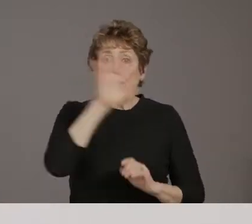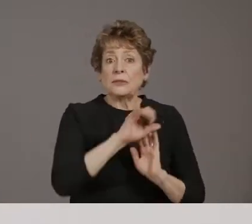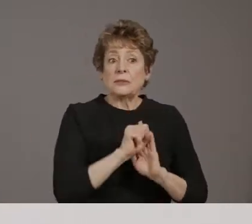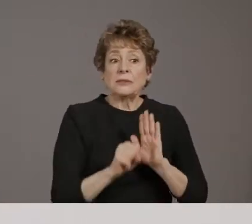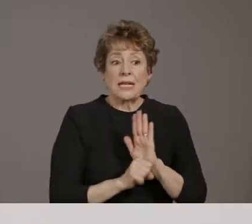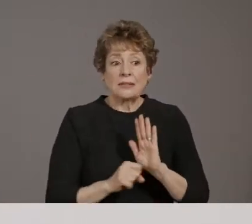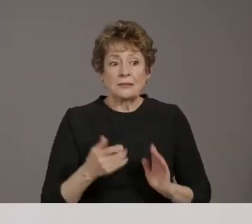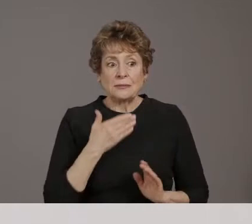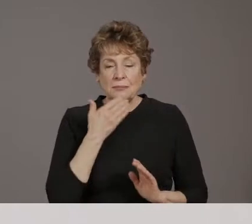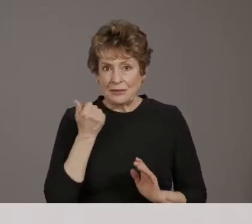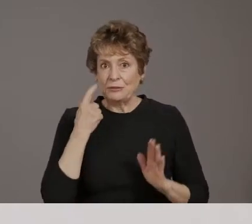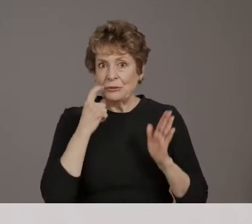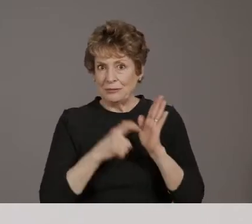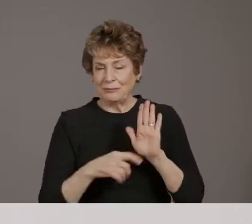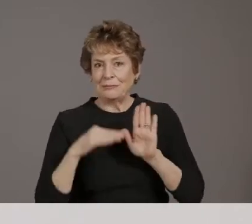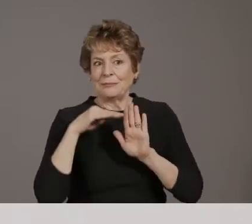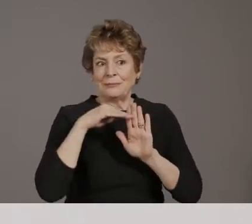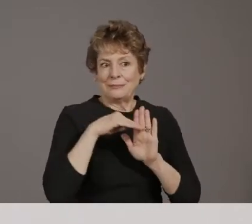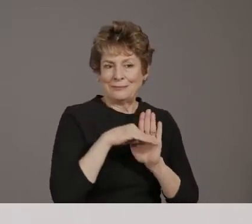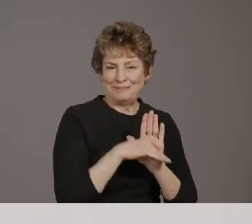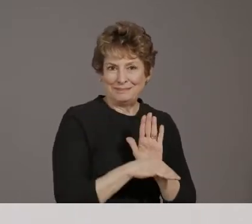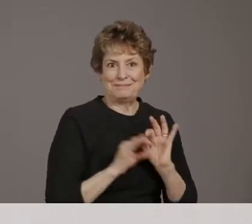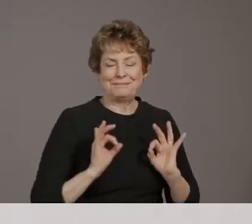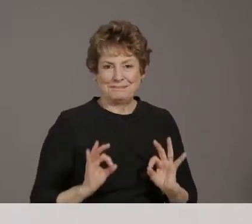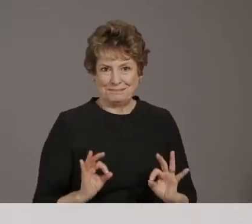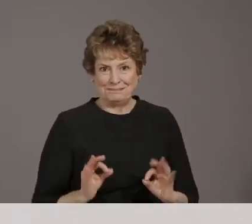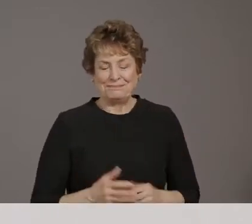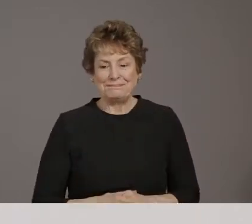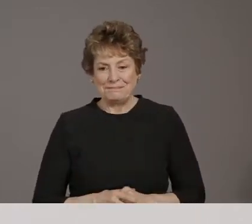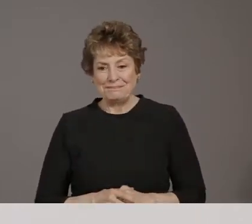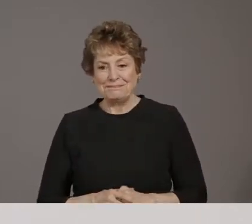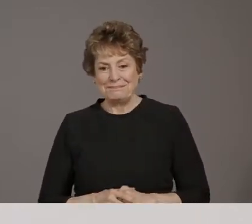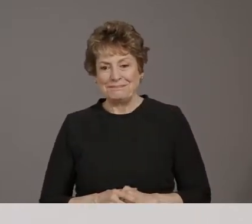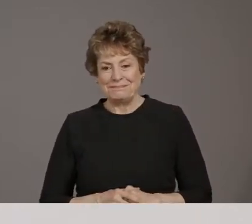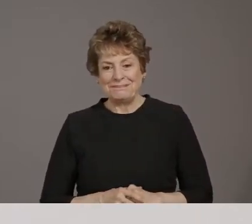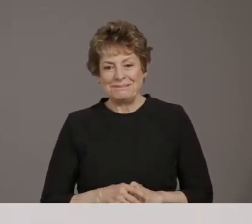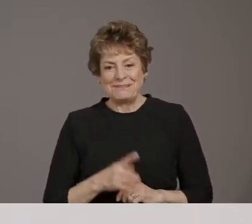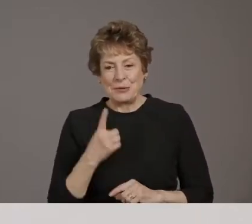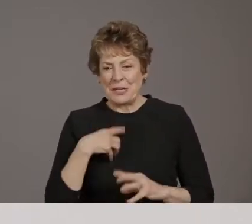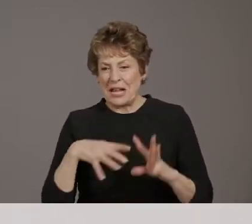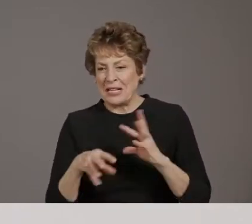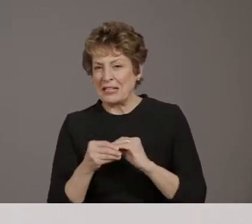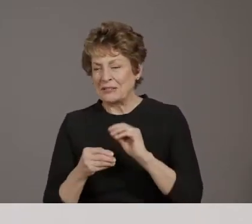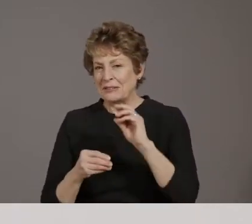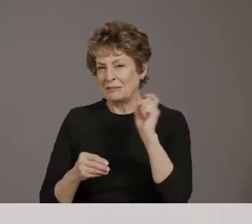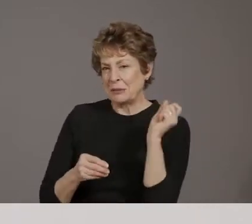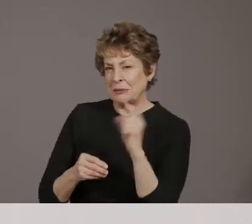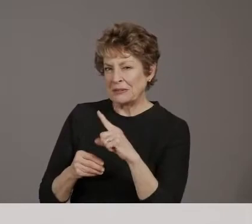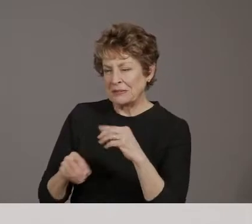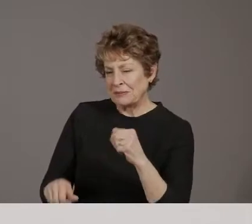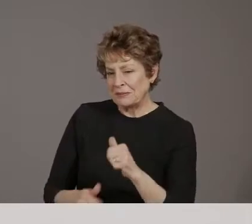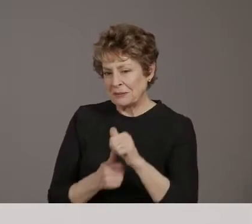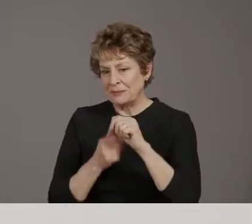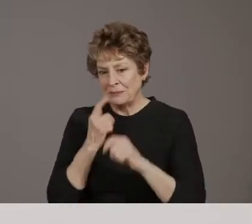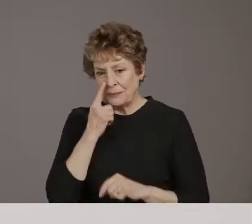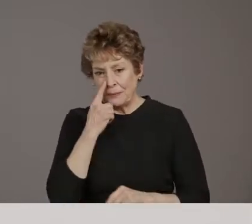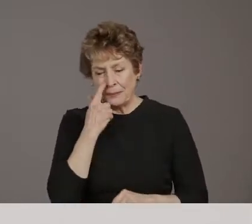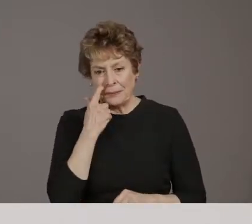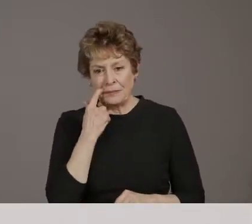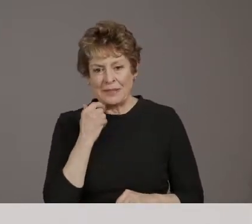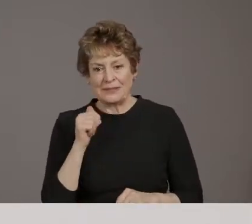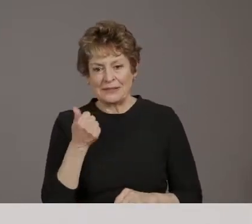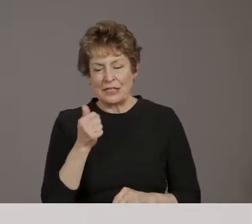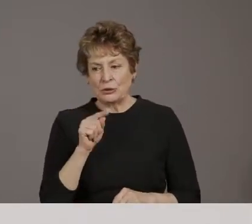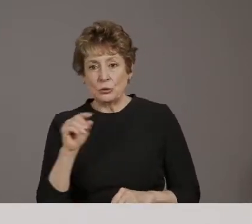one quick, uh, one follow up, um, on the, uh, the no shows if you say that 10 to 20% maybe are not